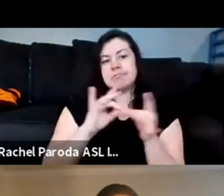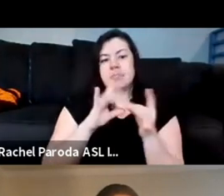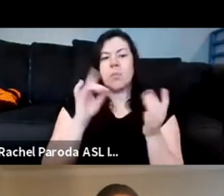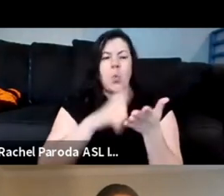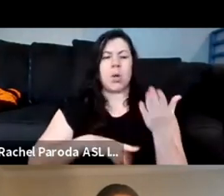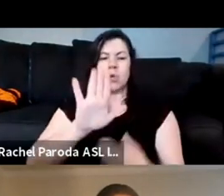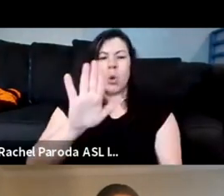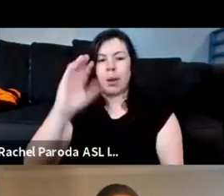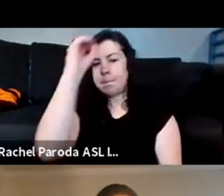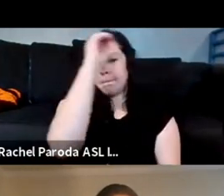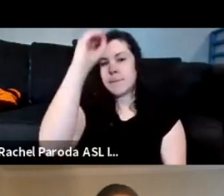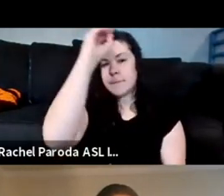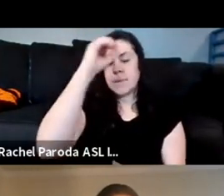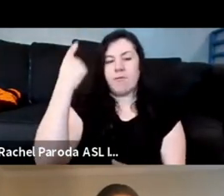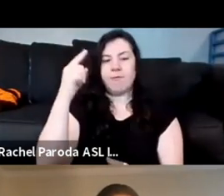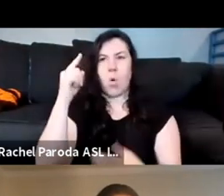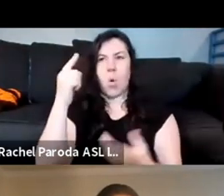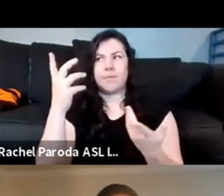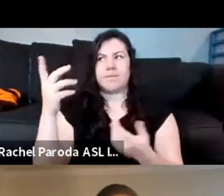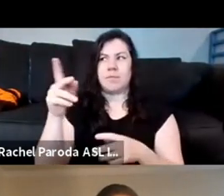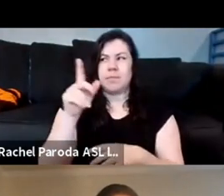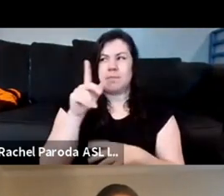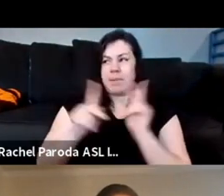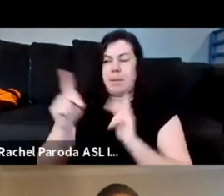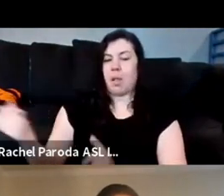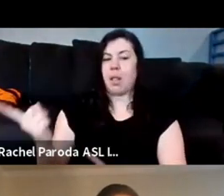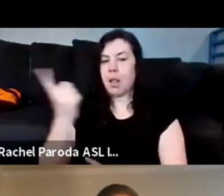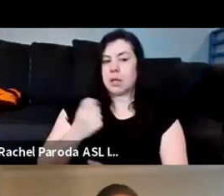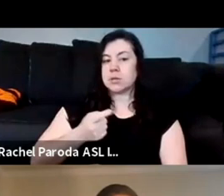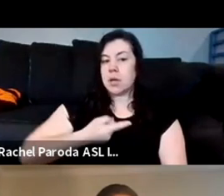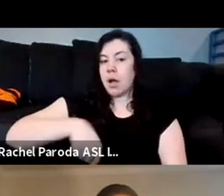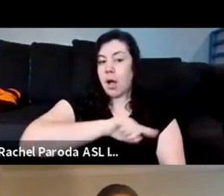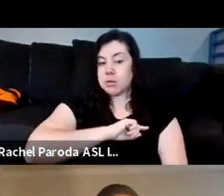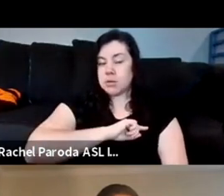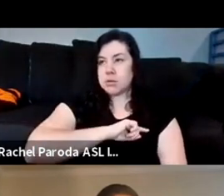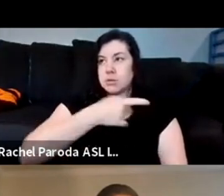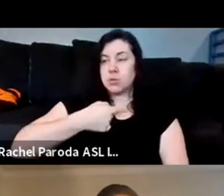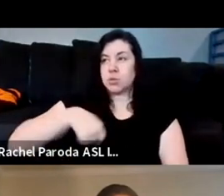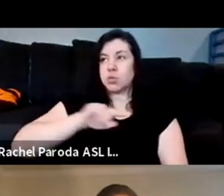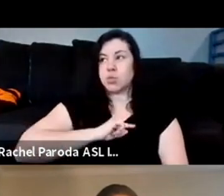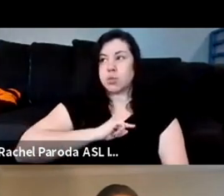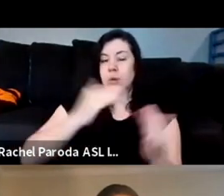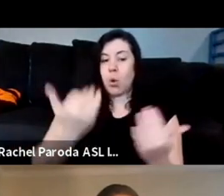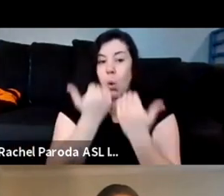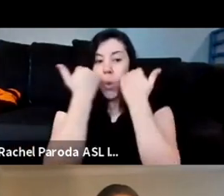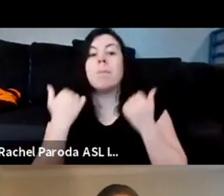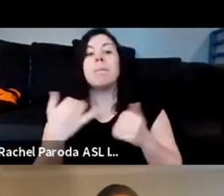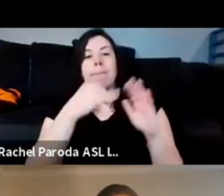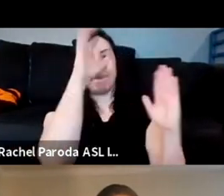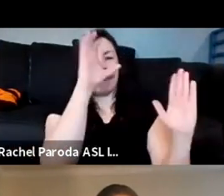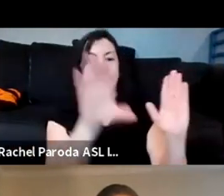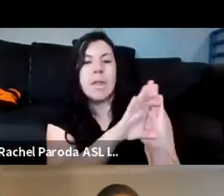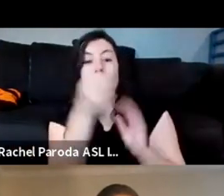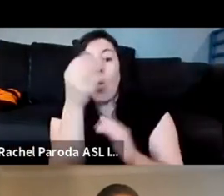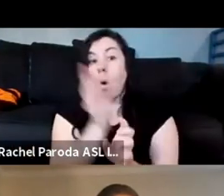what's being asked of us right as as consumers of images or producers of images or